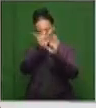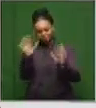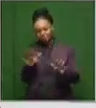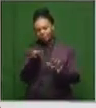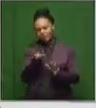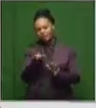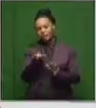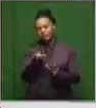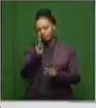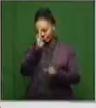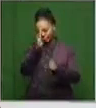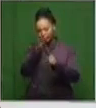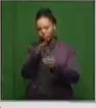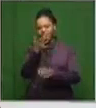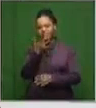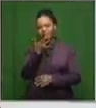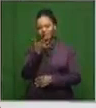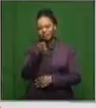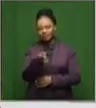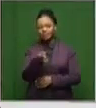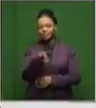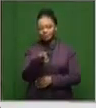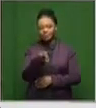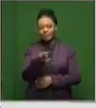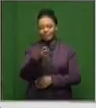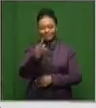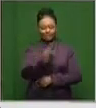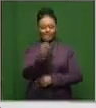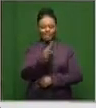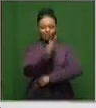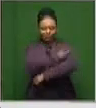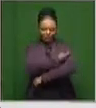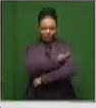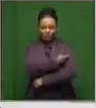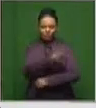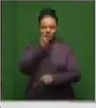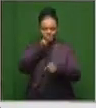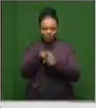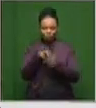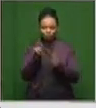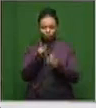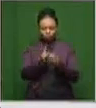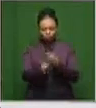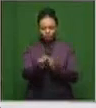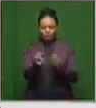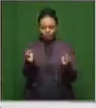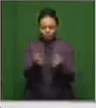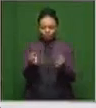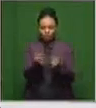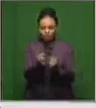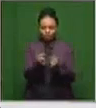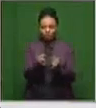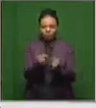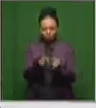my preference, certainly a single-dose vaccine that's kept under temperatures such as a refrigerator would be